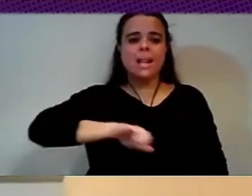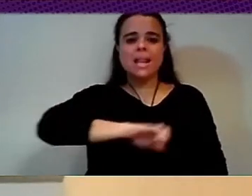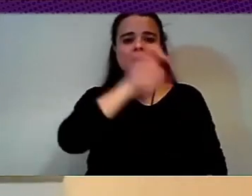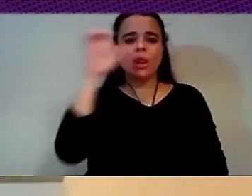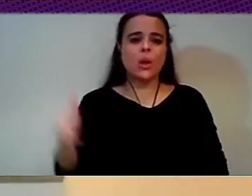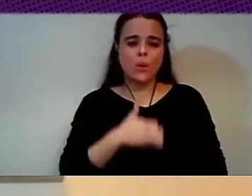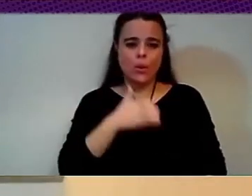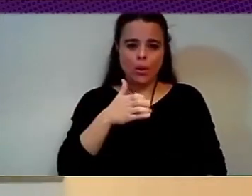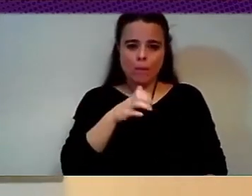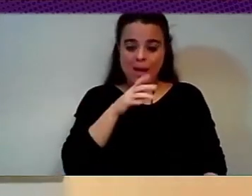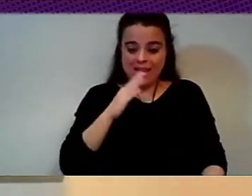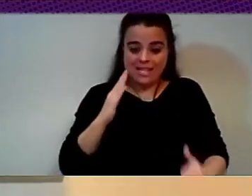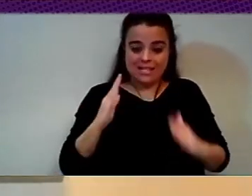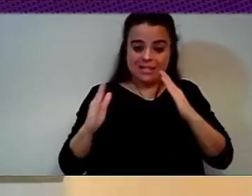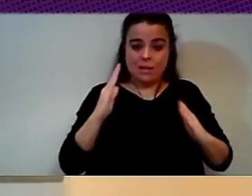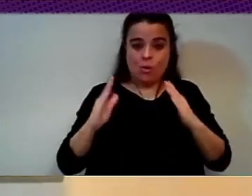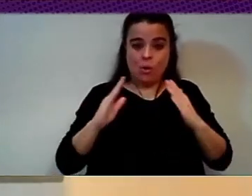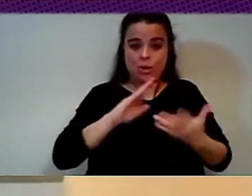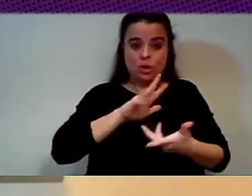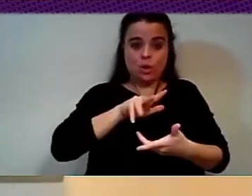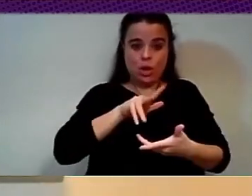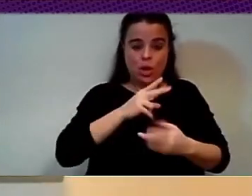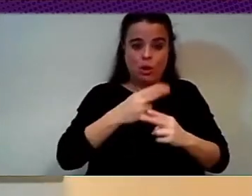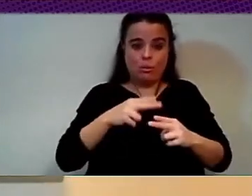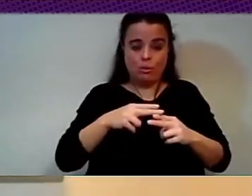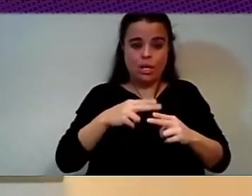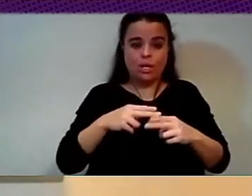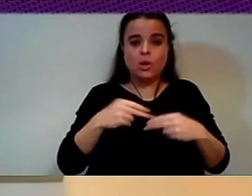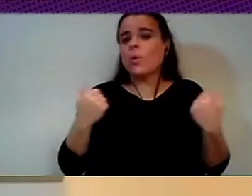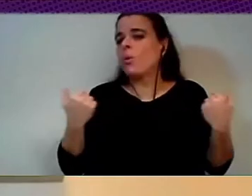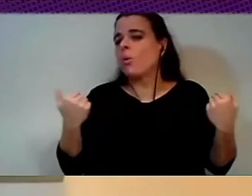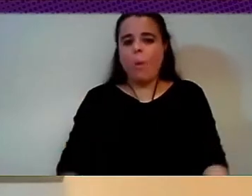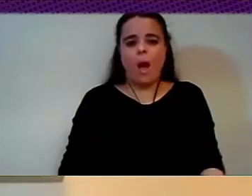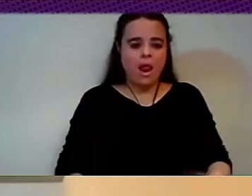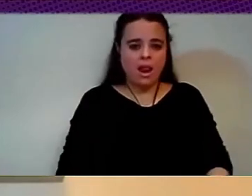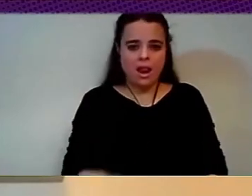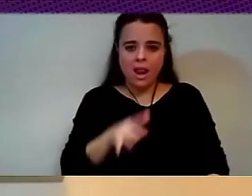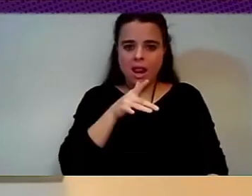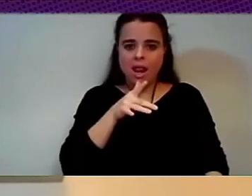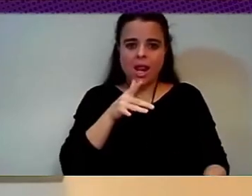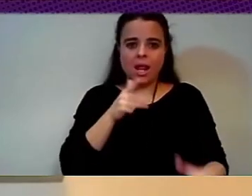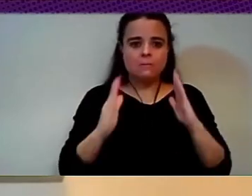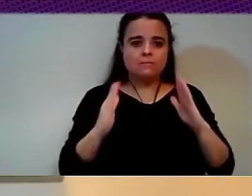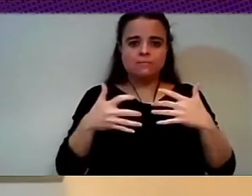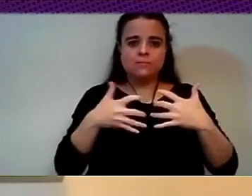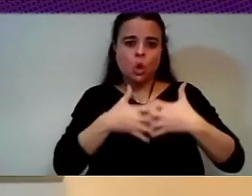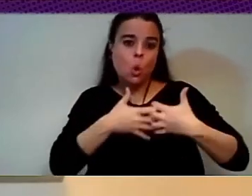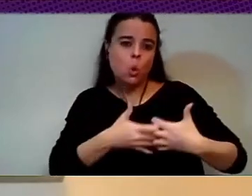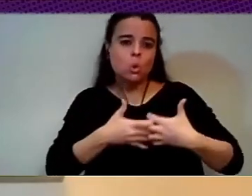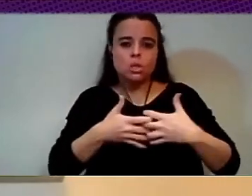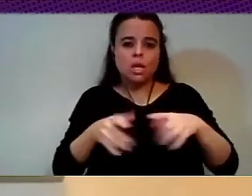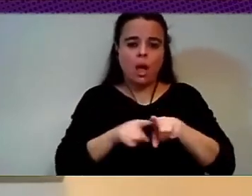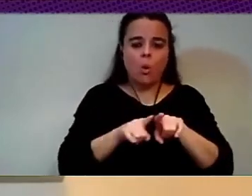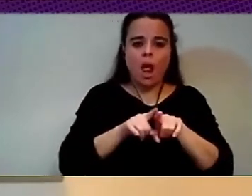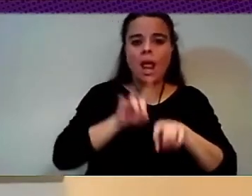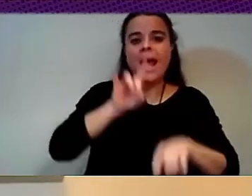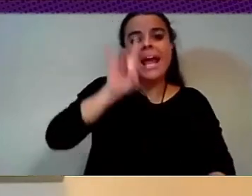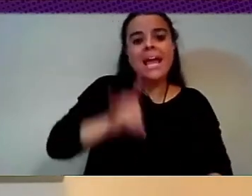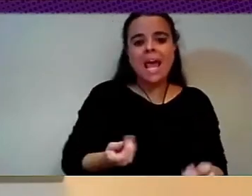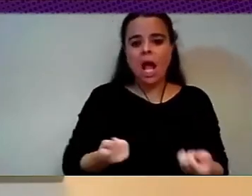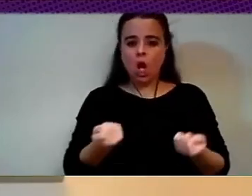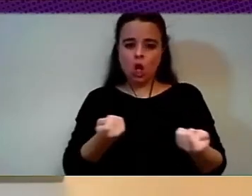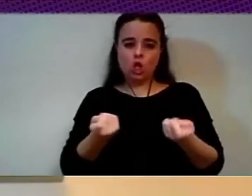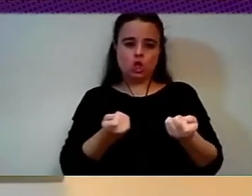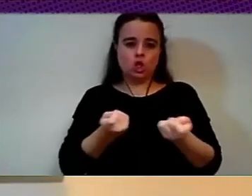really see a big fight due to who is going to control the microprocessor, the artificial intelligence and the quantum computing of the future. This is not